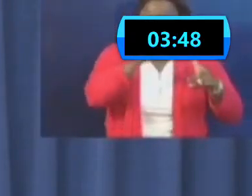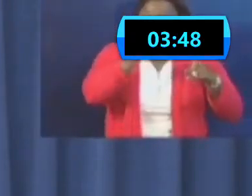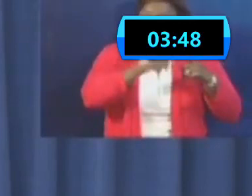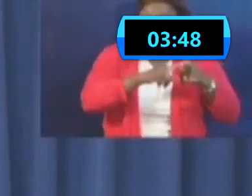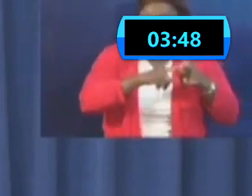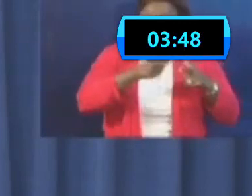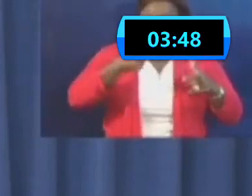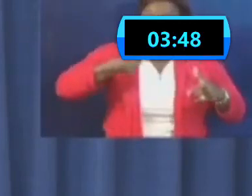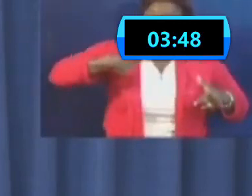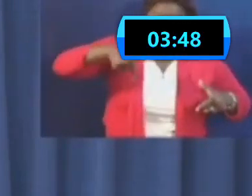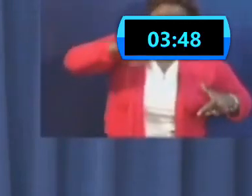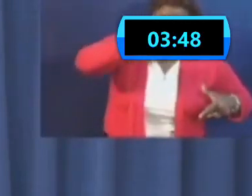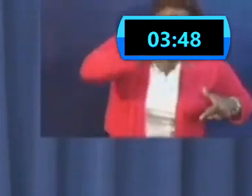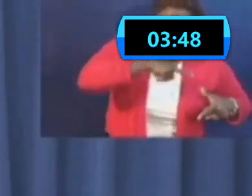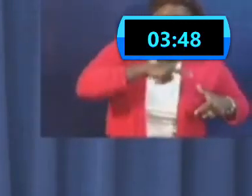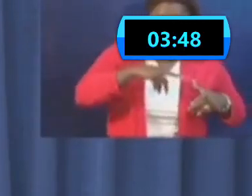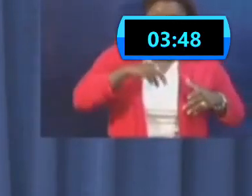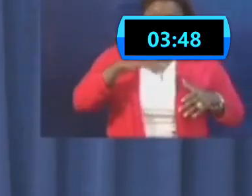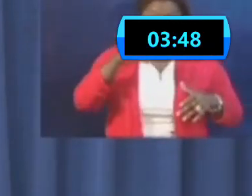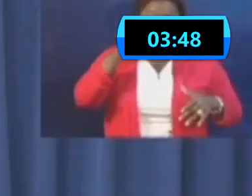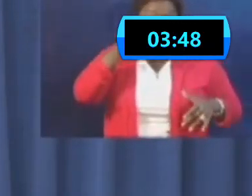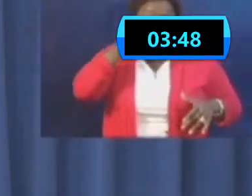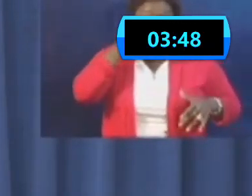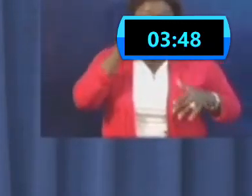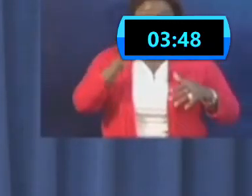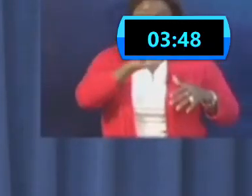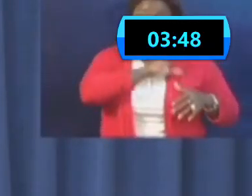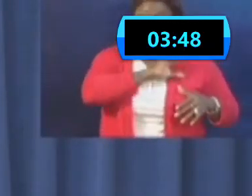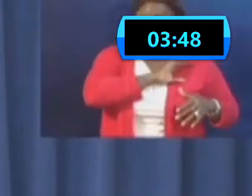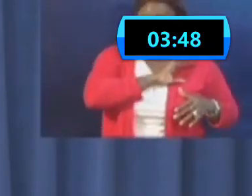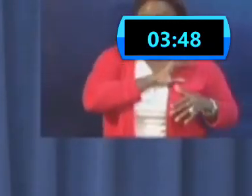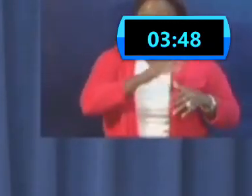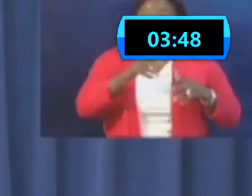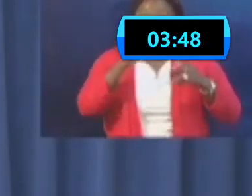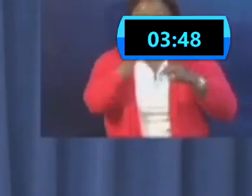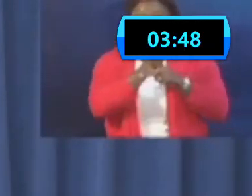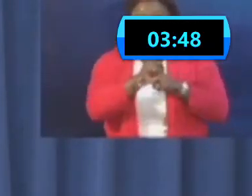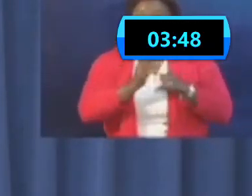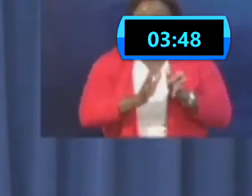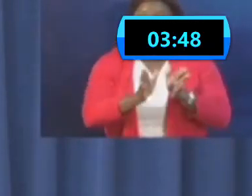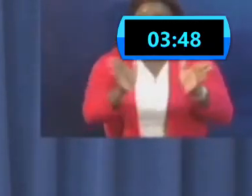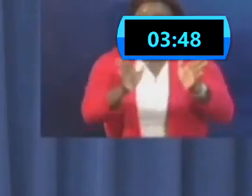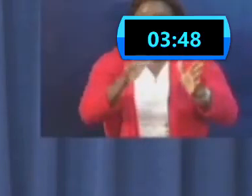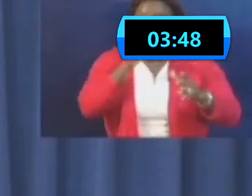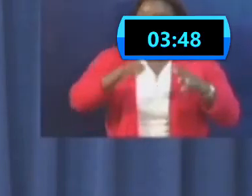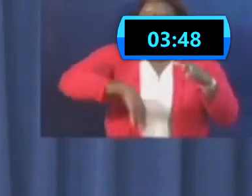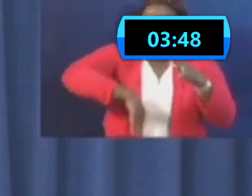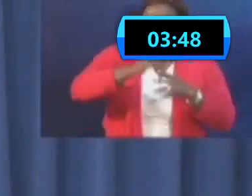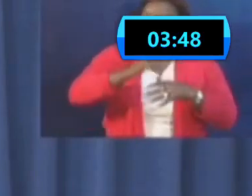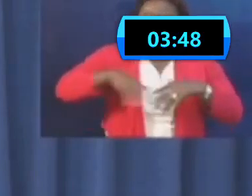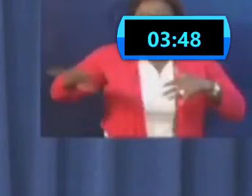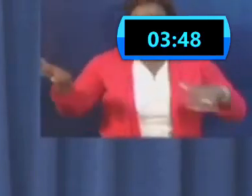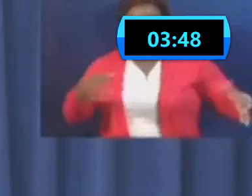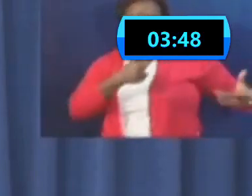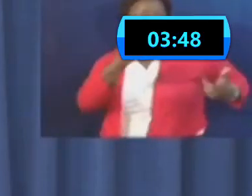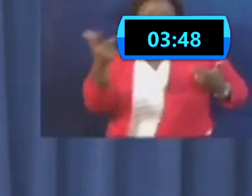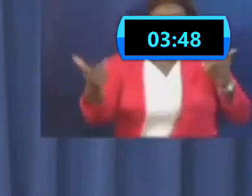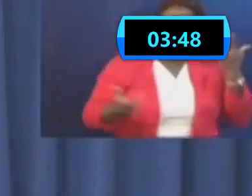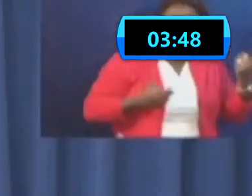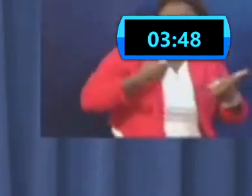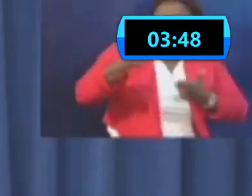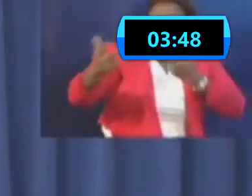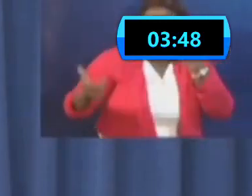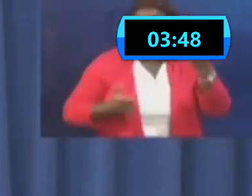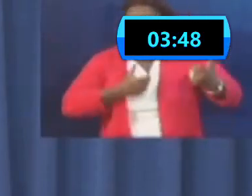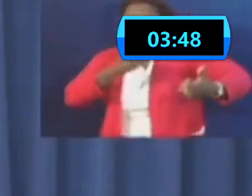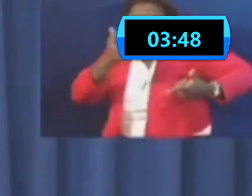our process. You are supposed to be keeping away from the population, don't come out and parade because if you do that, that is